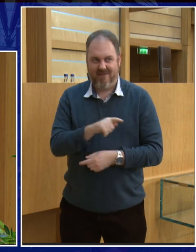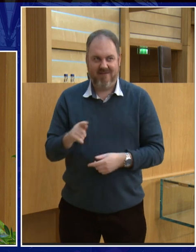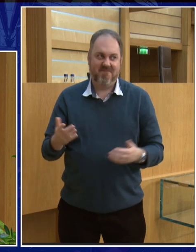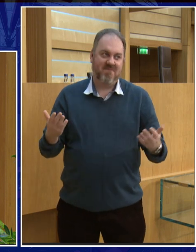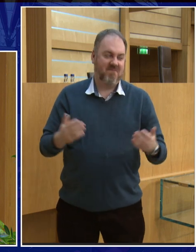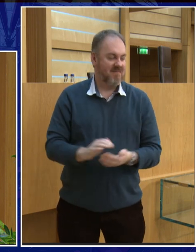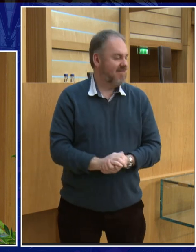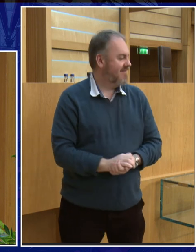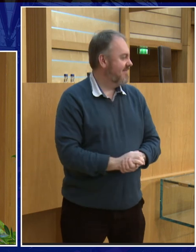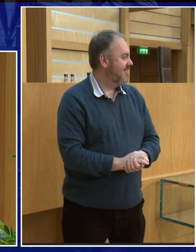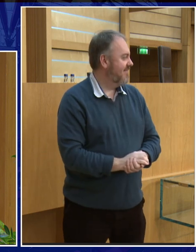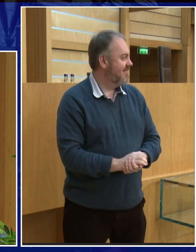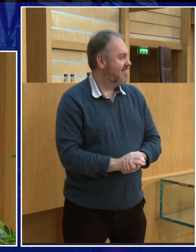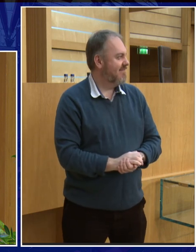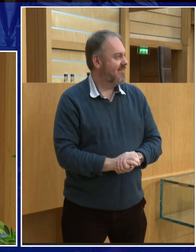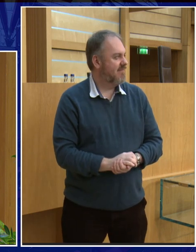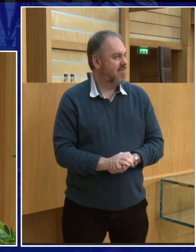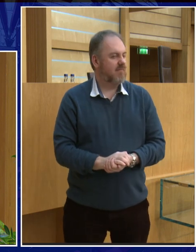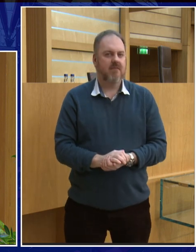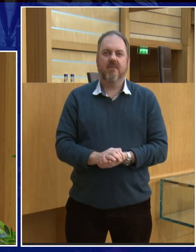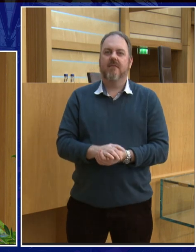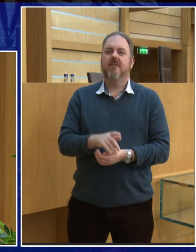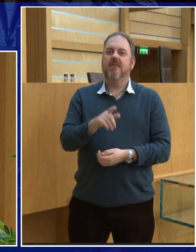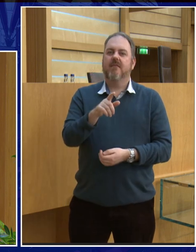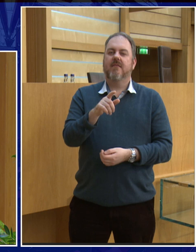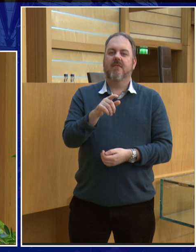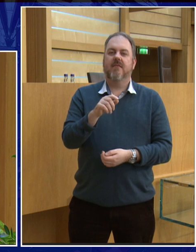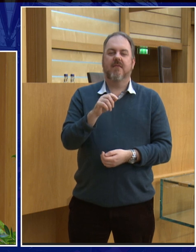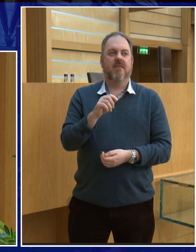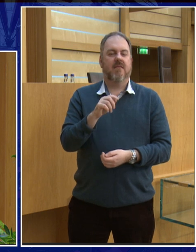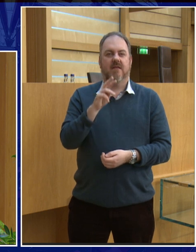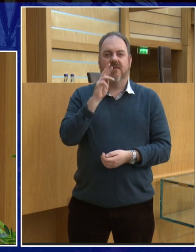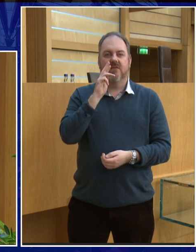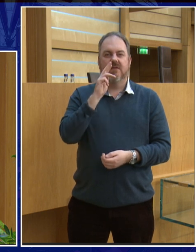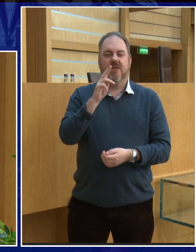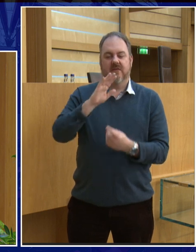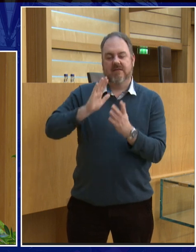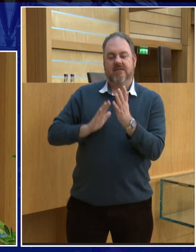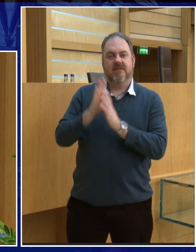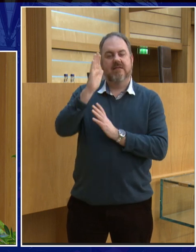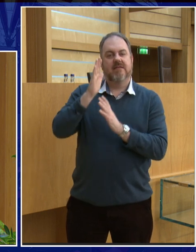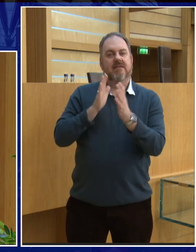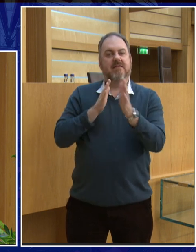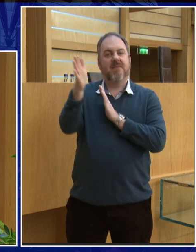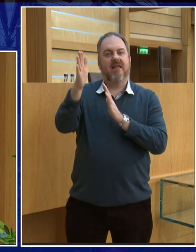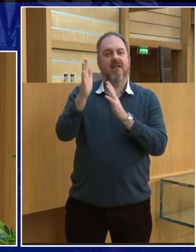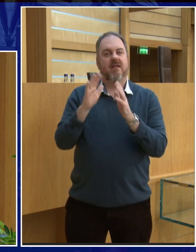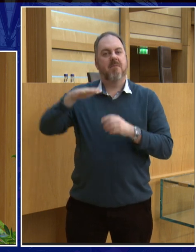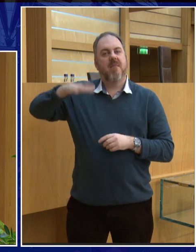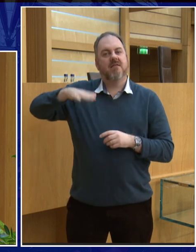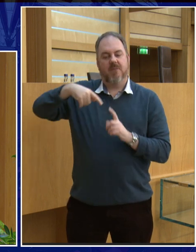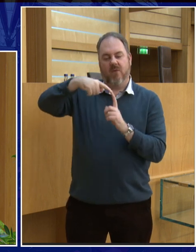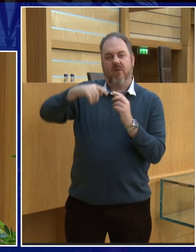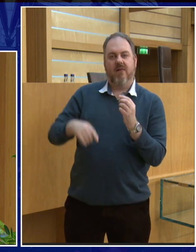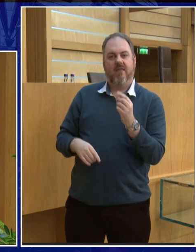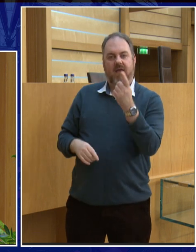with this is I don't know have you ever seen someone sort of have a netball or a baseball on their finger they spin it up and it spins